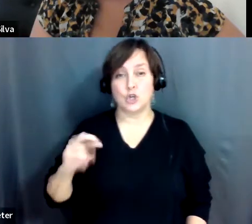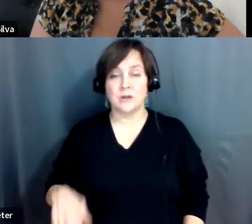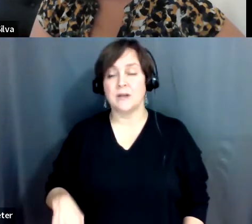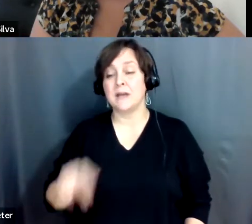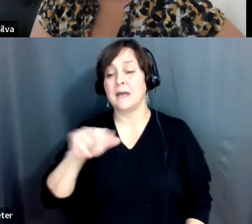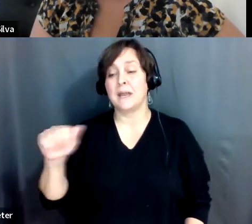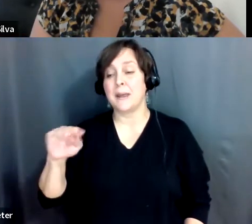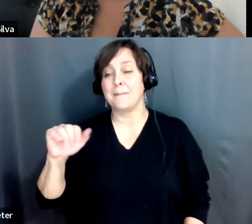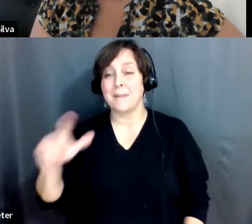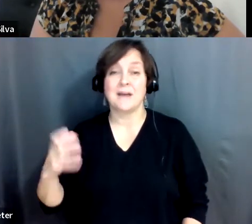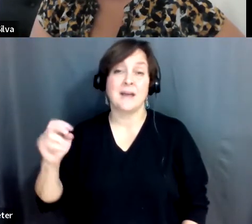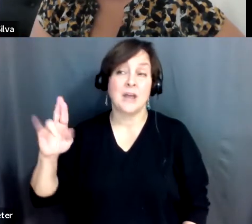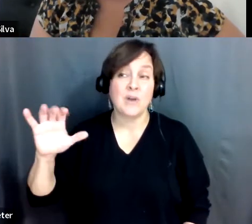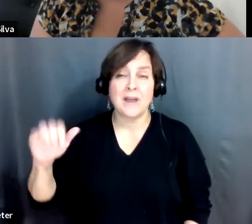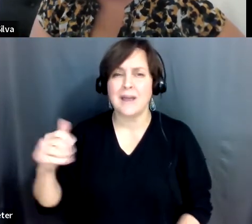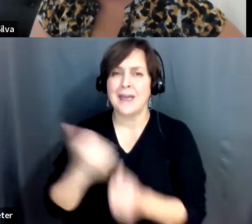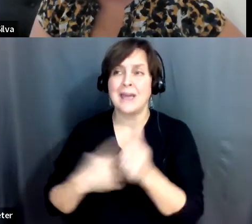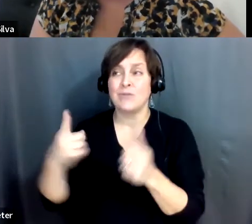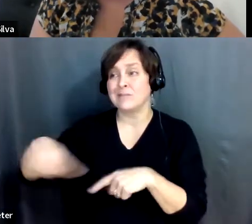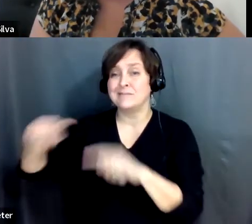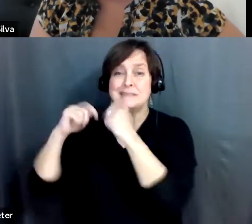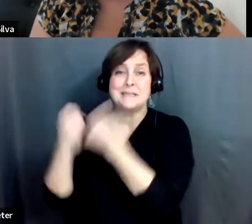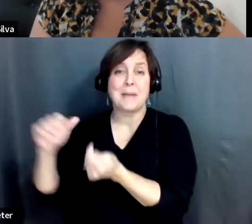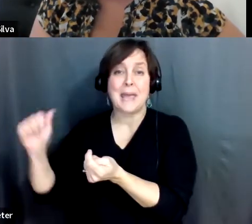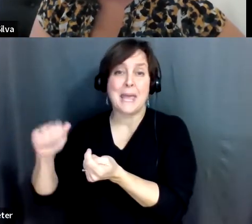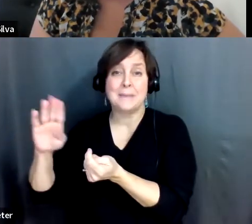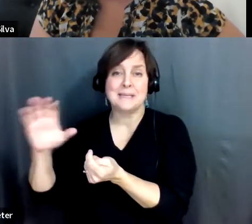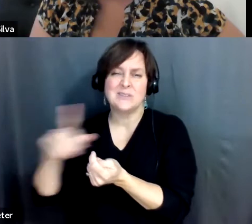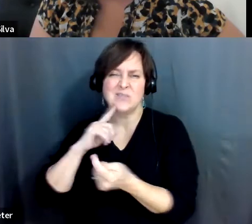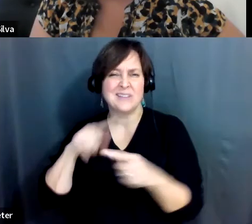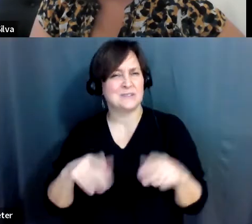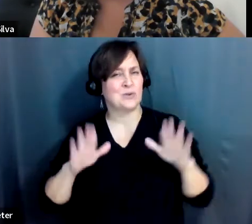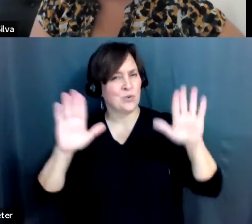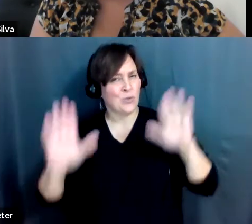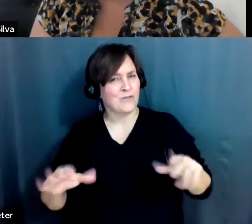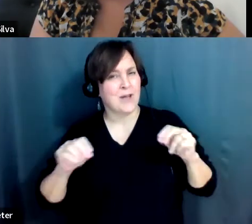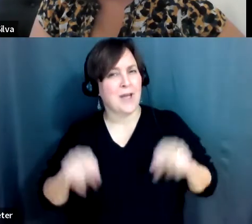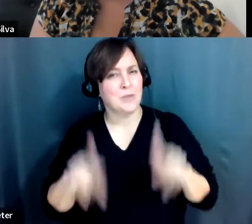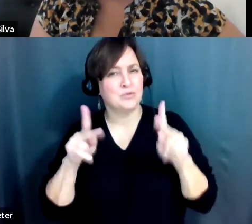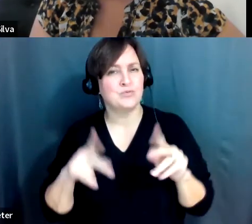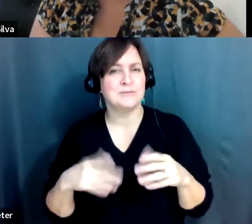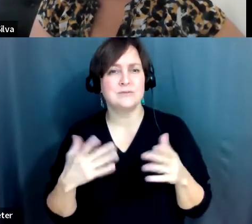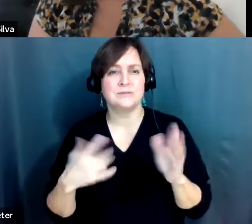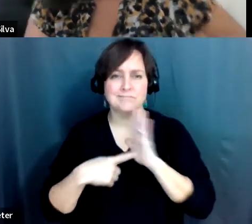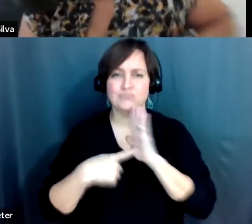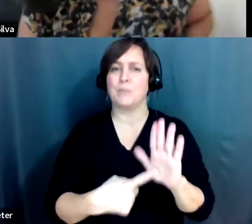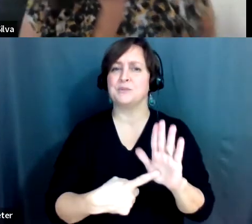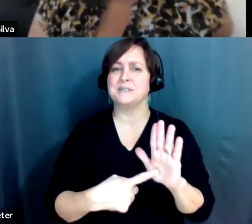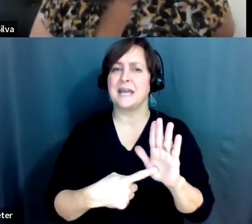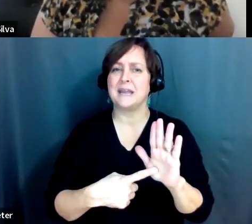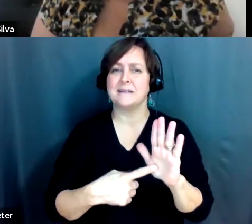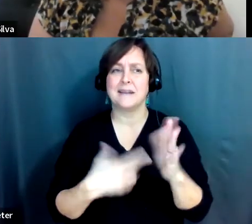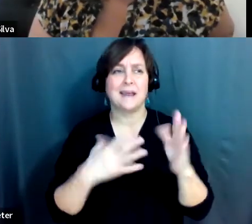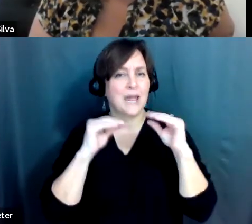ABC, this has been such a wonderful opportunity to help provide representation, and education,